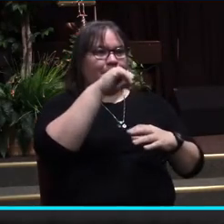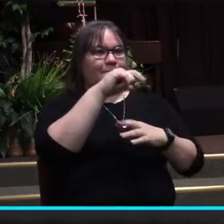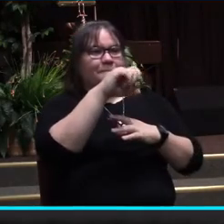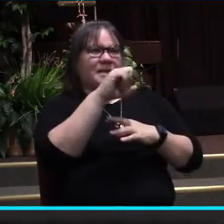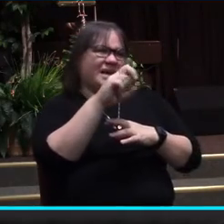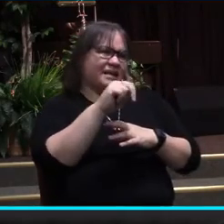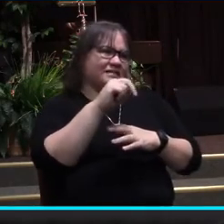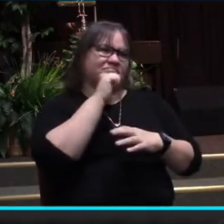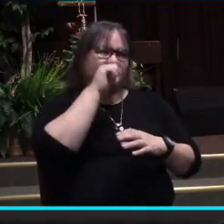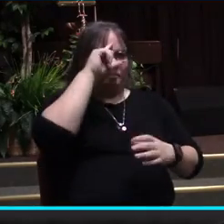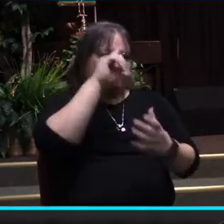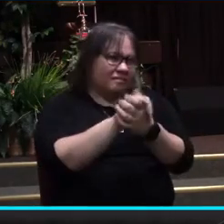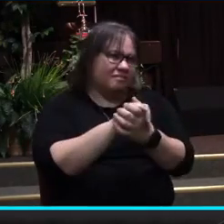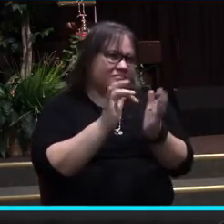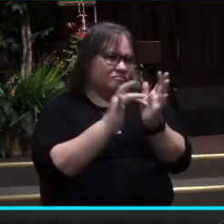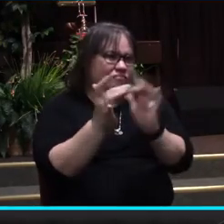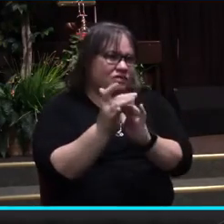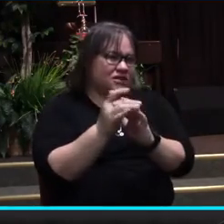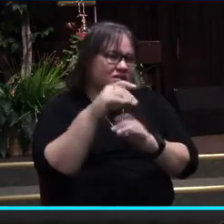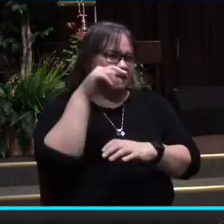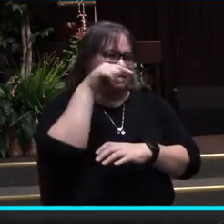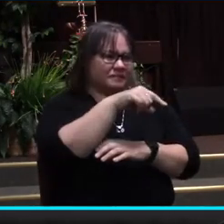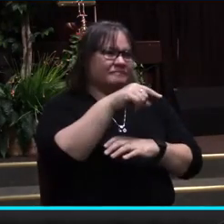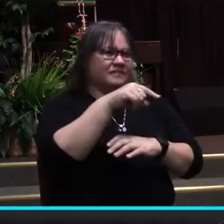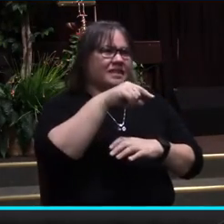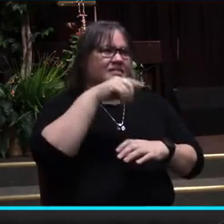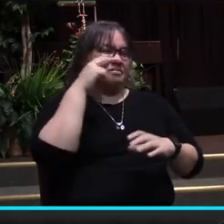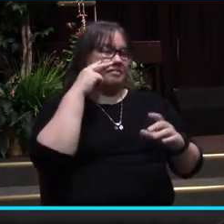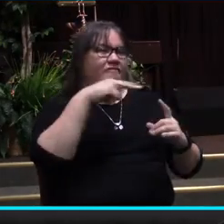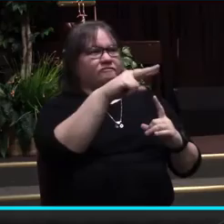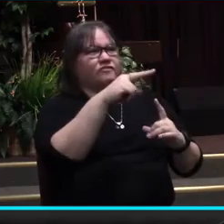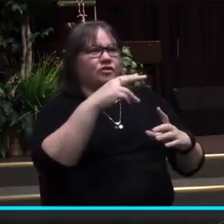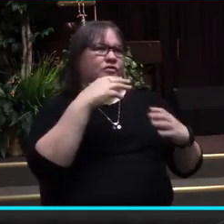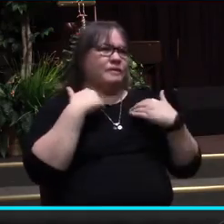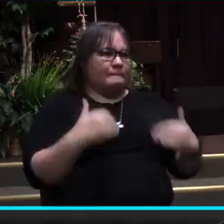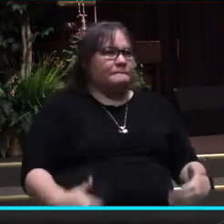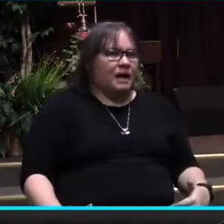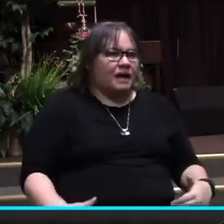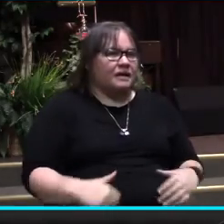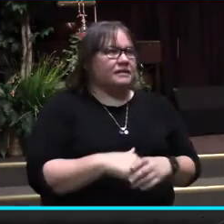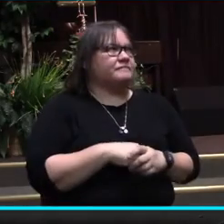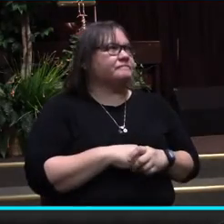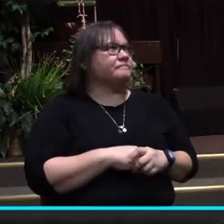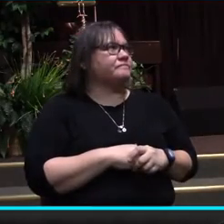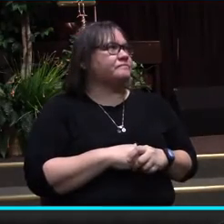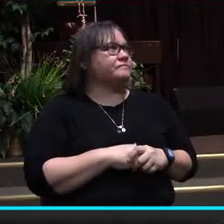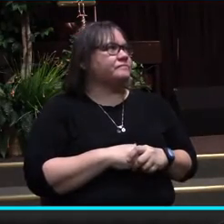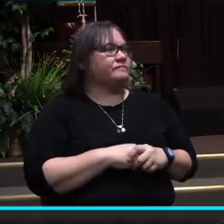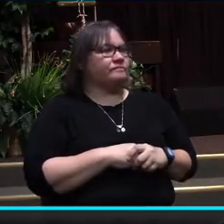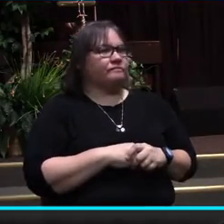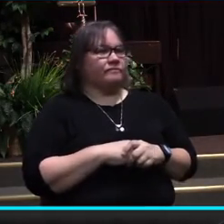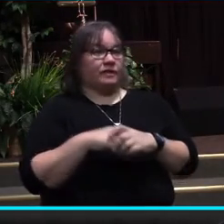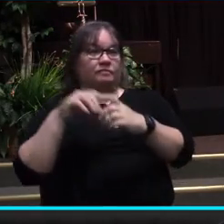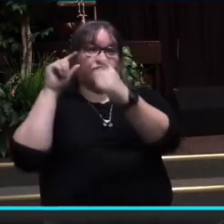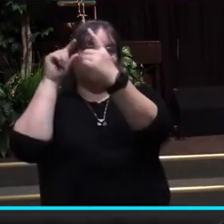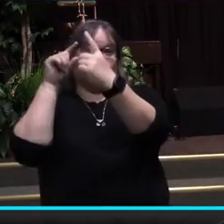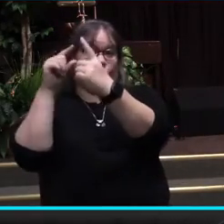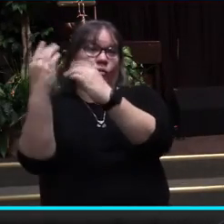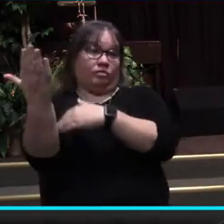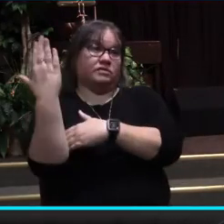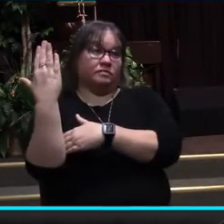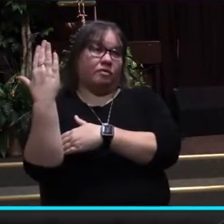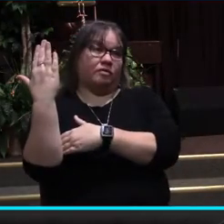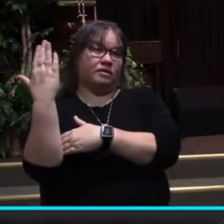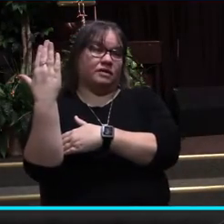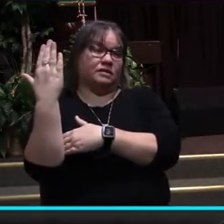deal with their view of the body. And you need to know that my goal for us this morning as we enter into